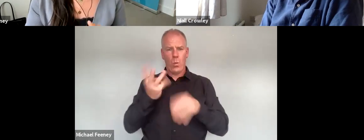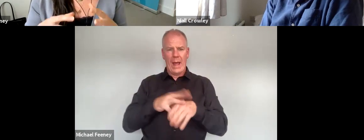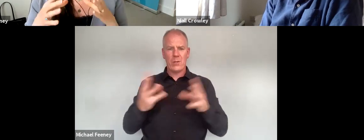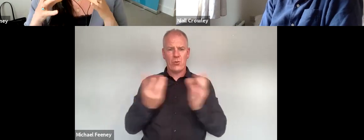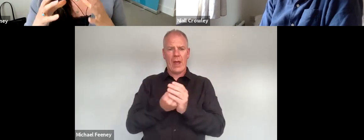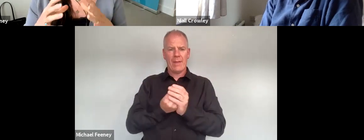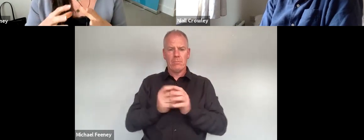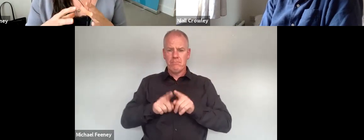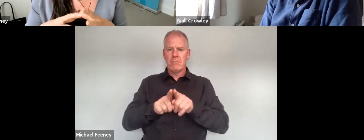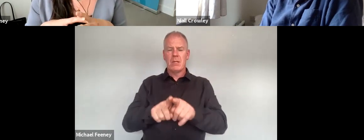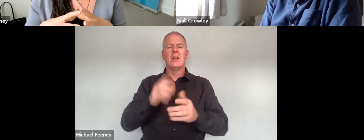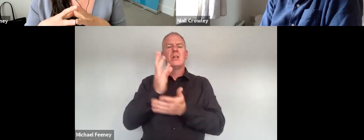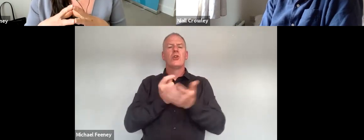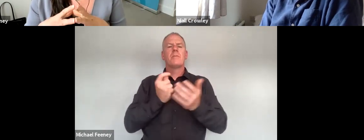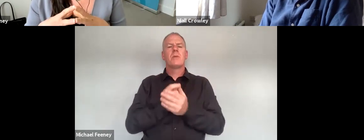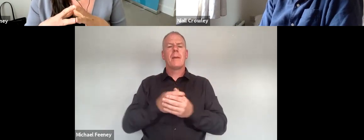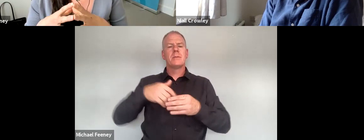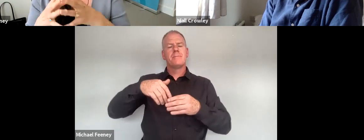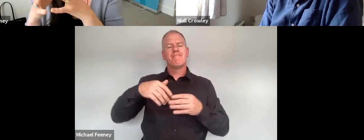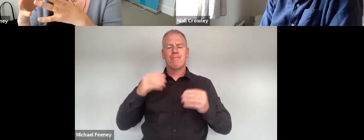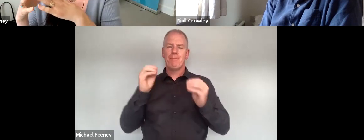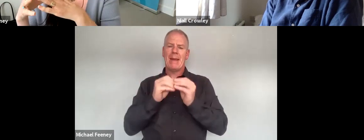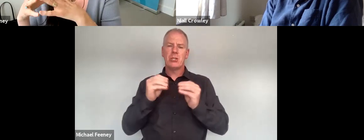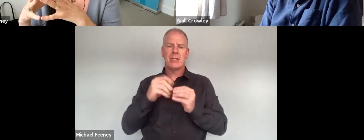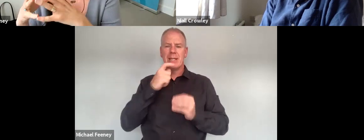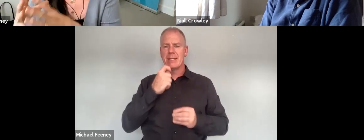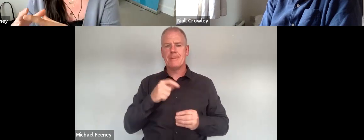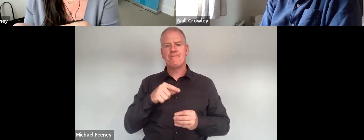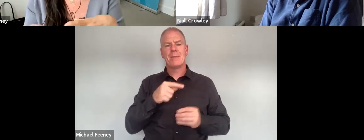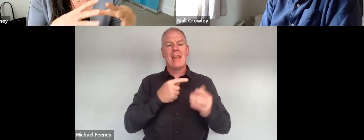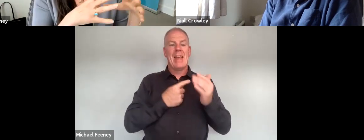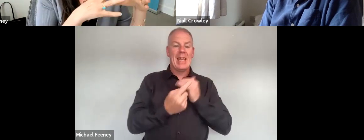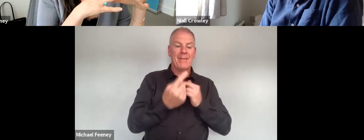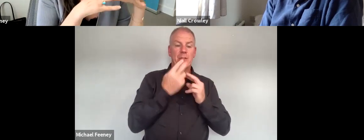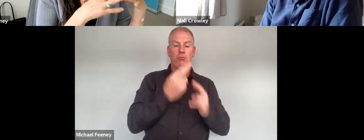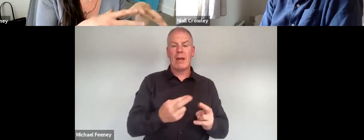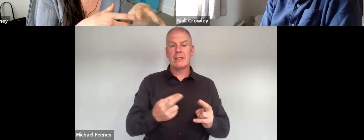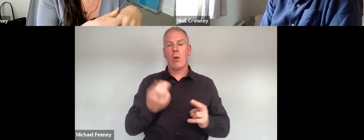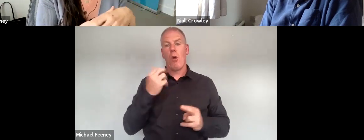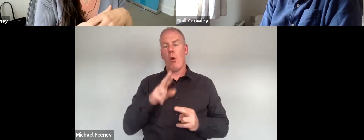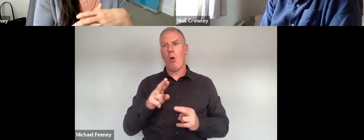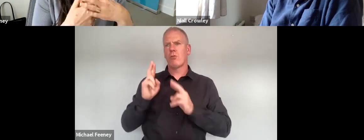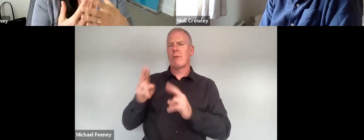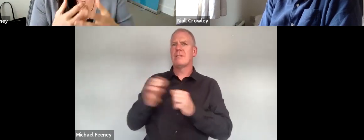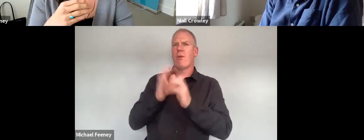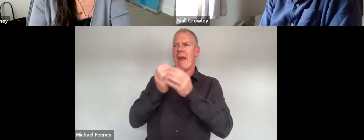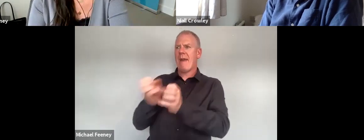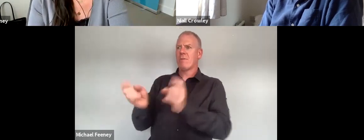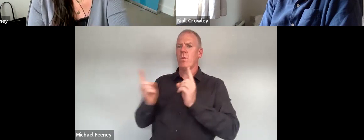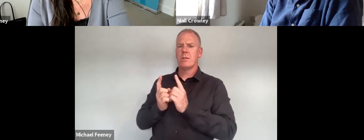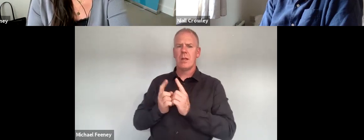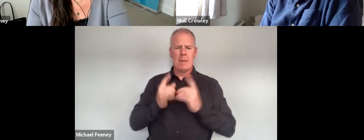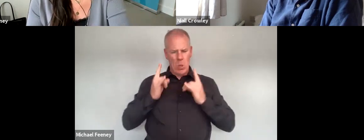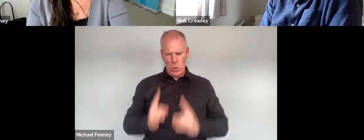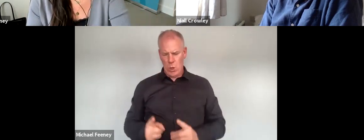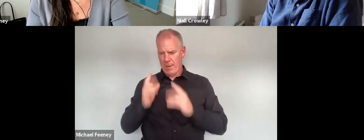sometimes they're loosely categorized as referencing as referring to individual rights versus the rights of the collective but arguably human rights